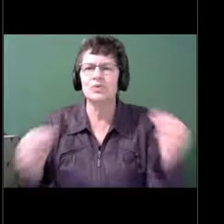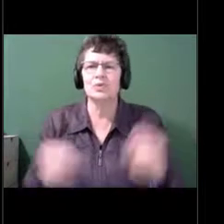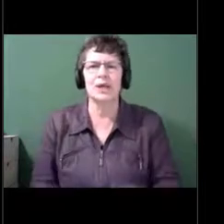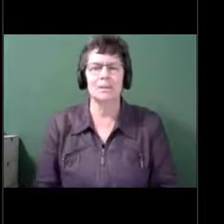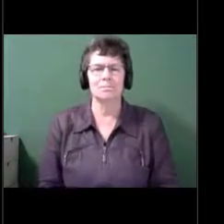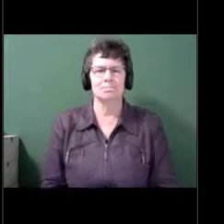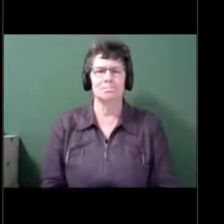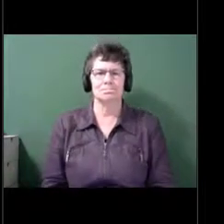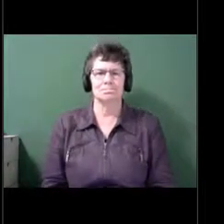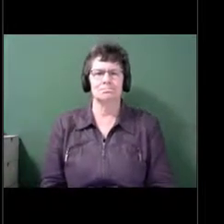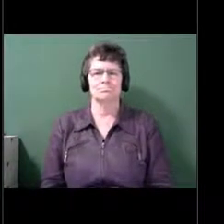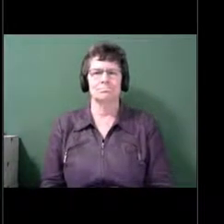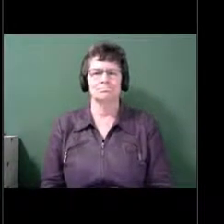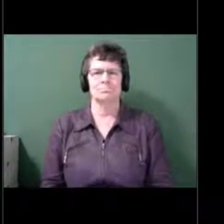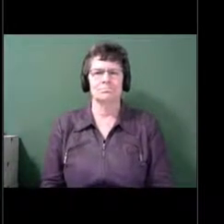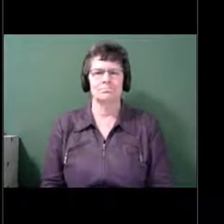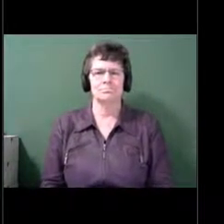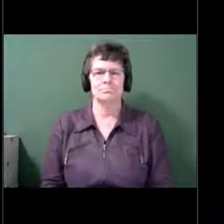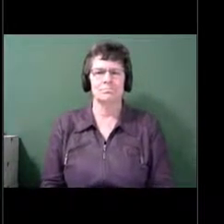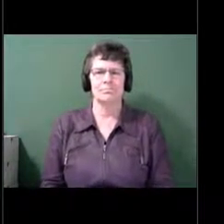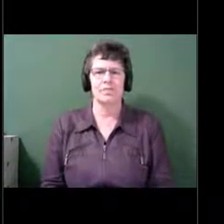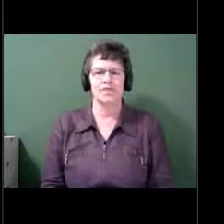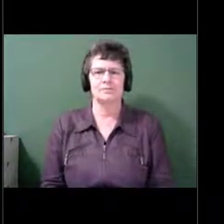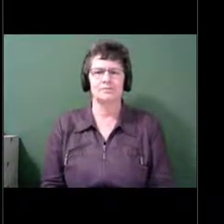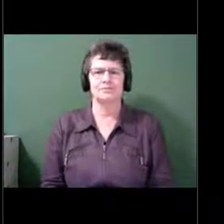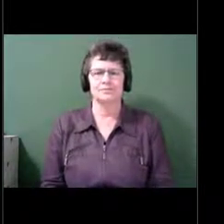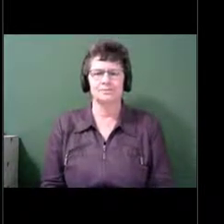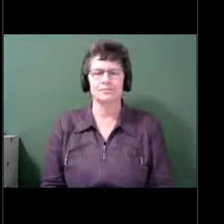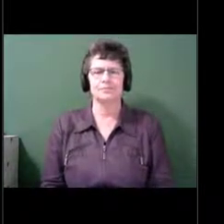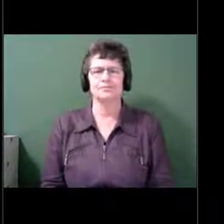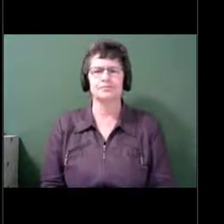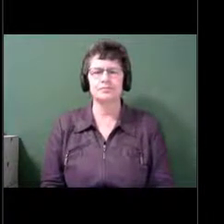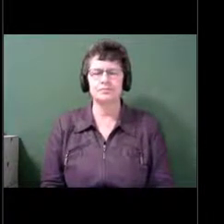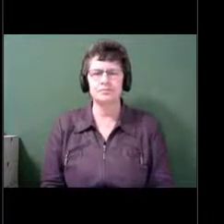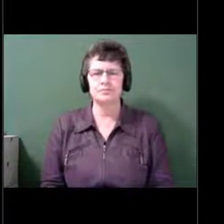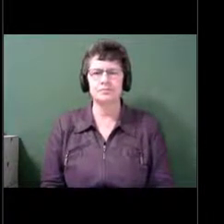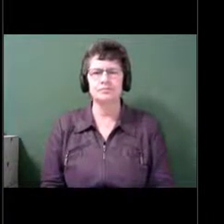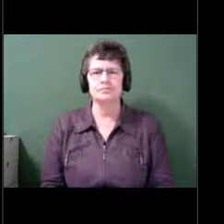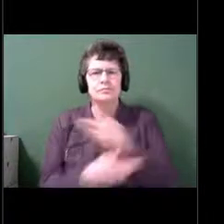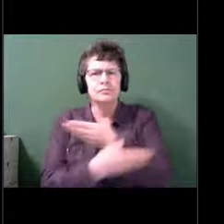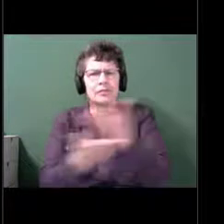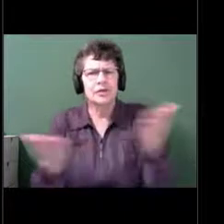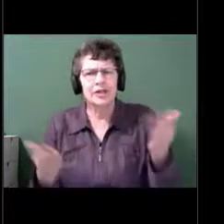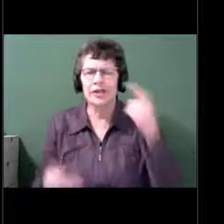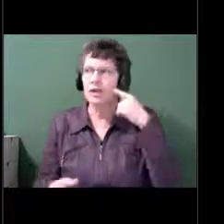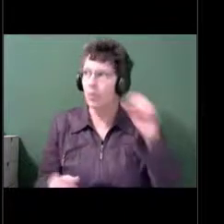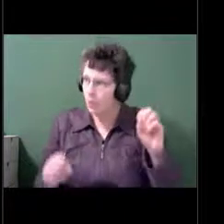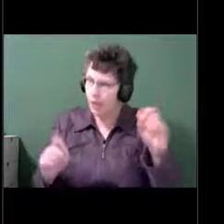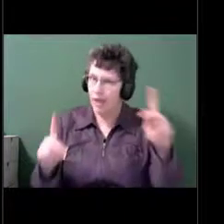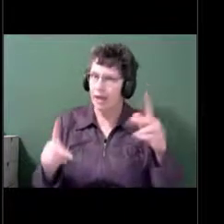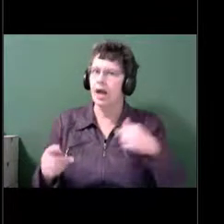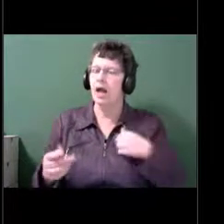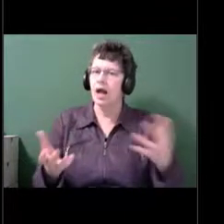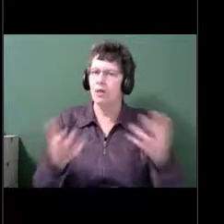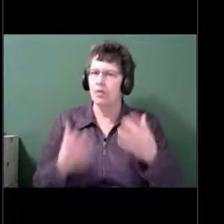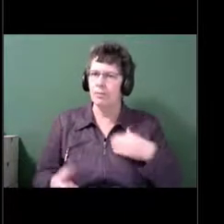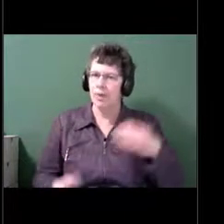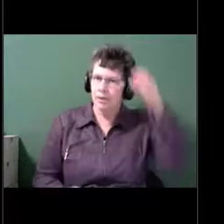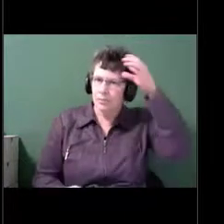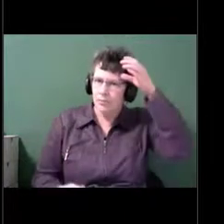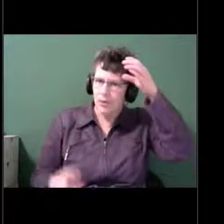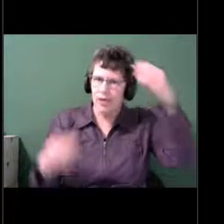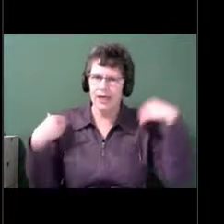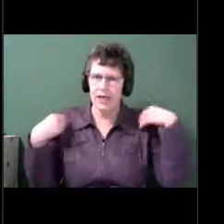I thought I would just, you know, for those of you who are thinking about how do I keep my brain healthy so that I don't get